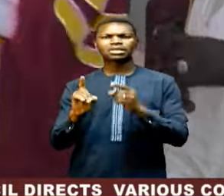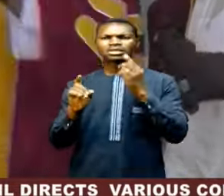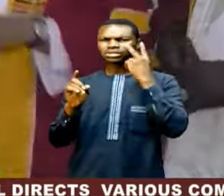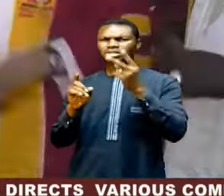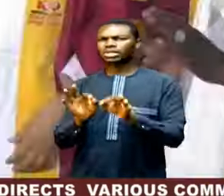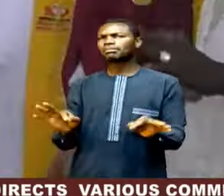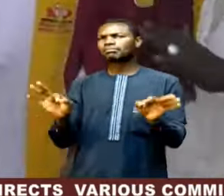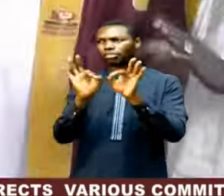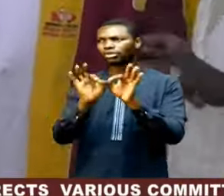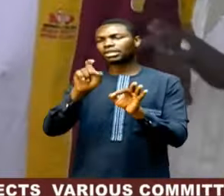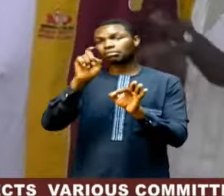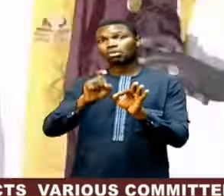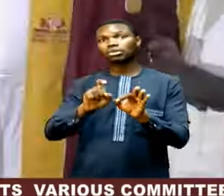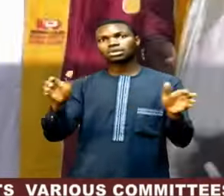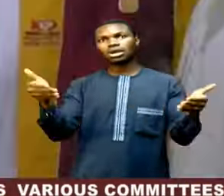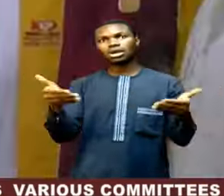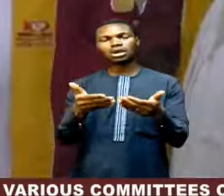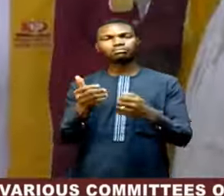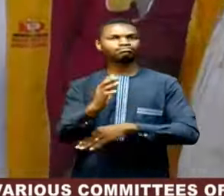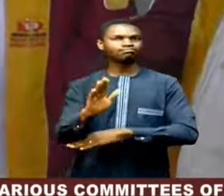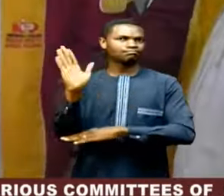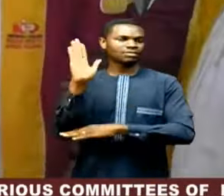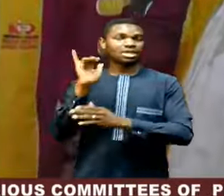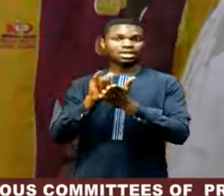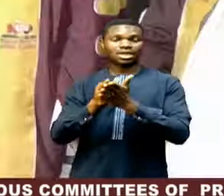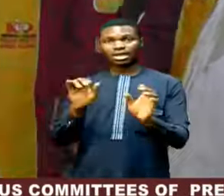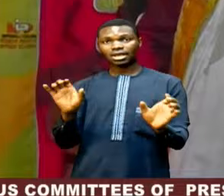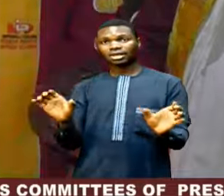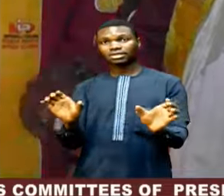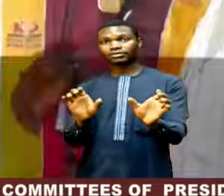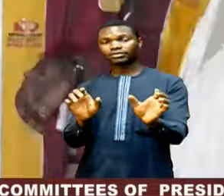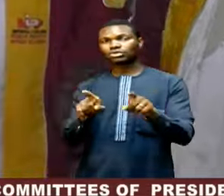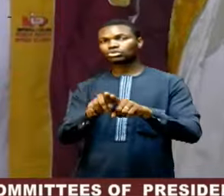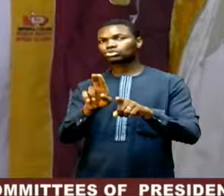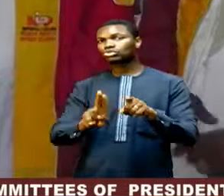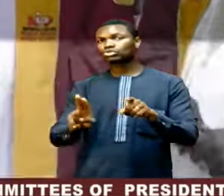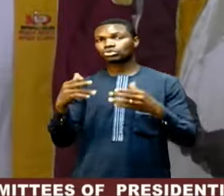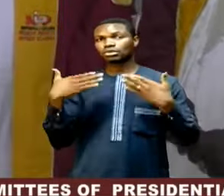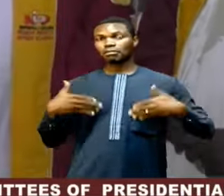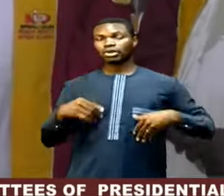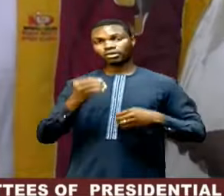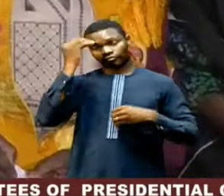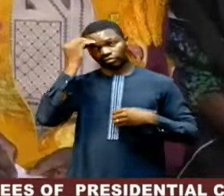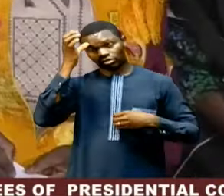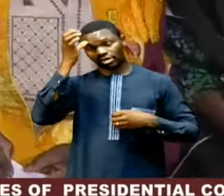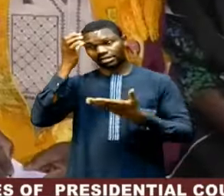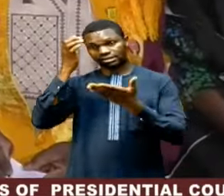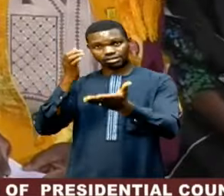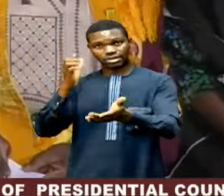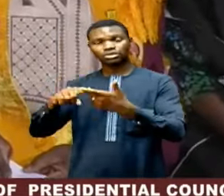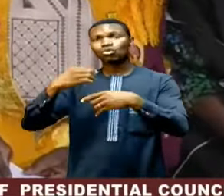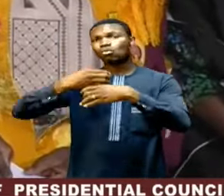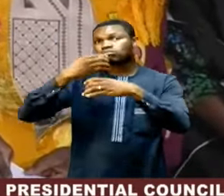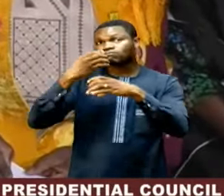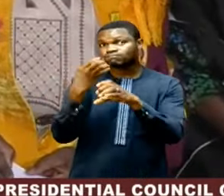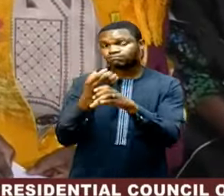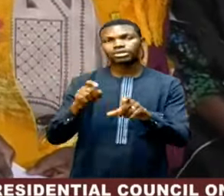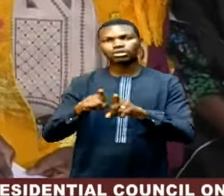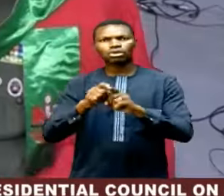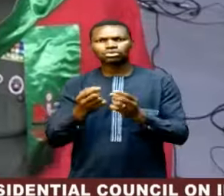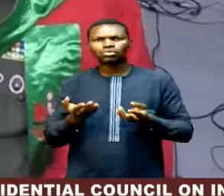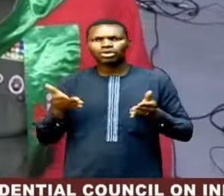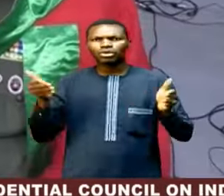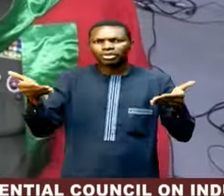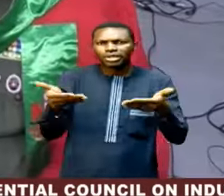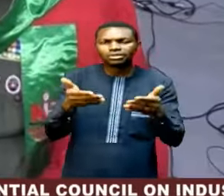to integrate the Governing Council to perform its duties and to use the body of knowledge in the Institute to create and to come up with relevant